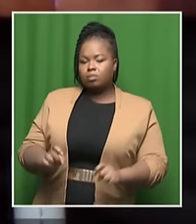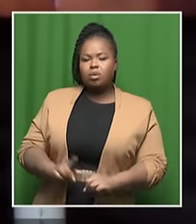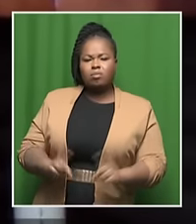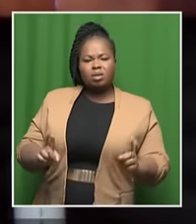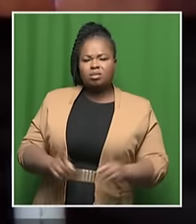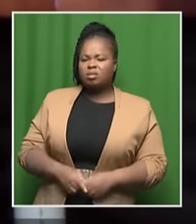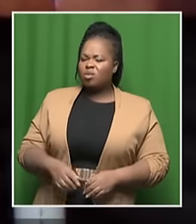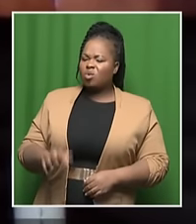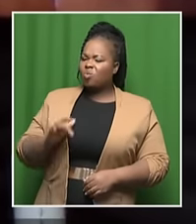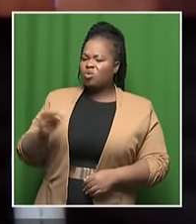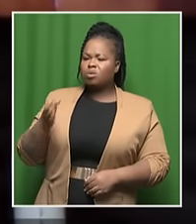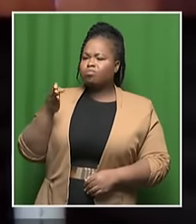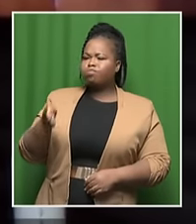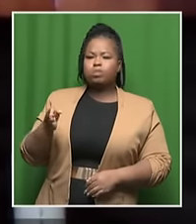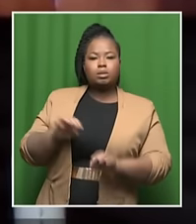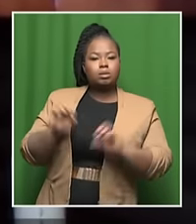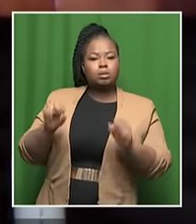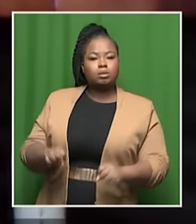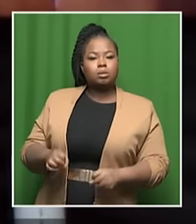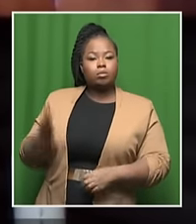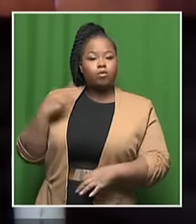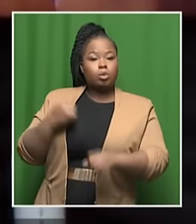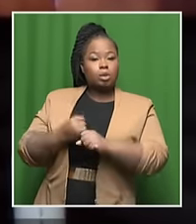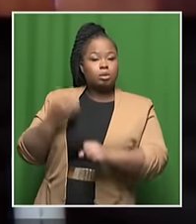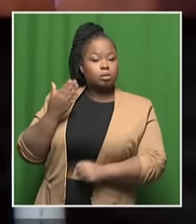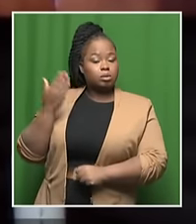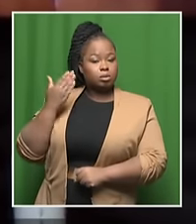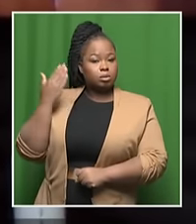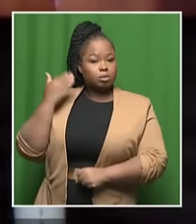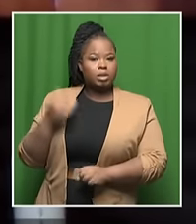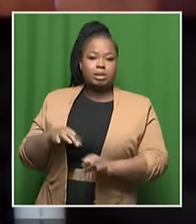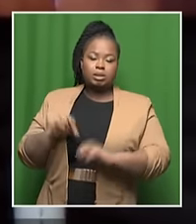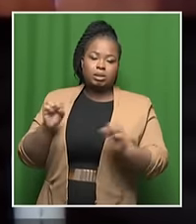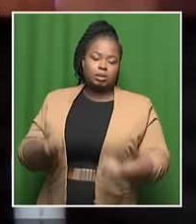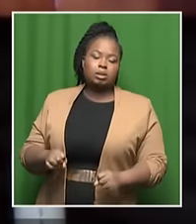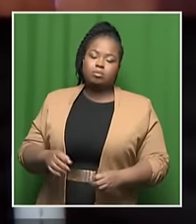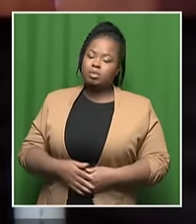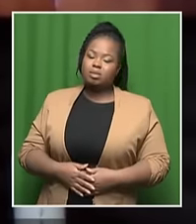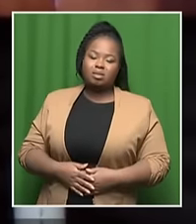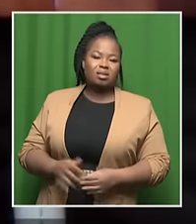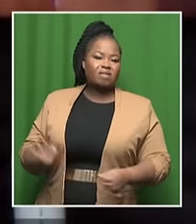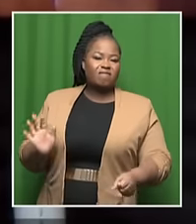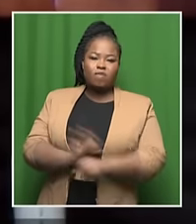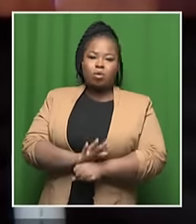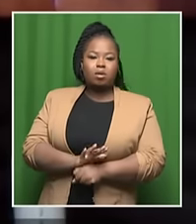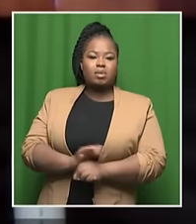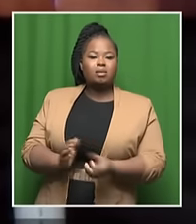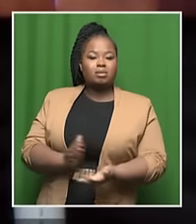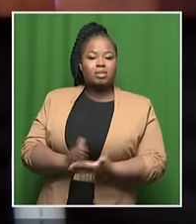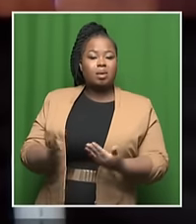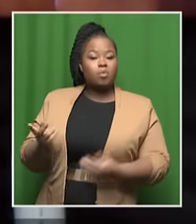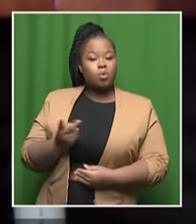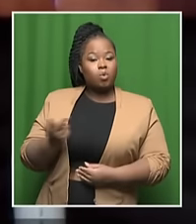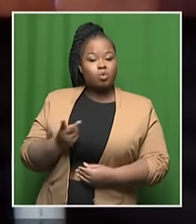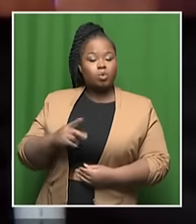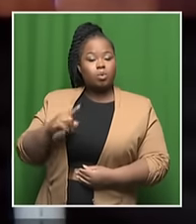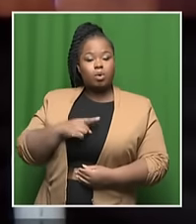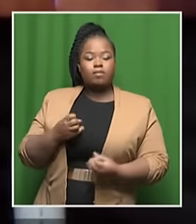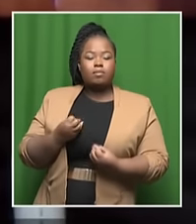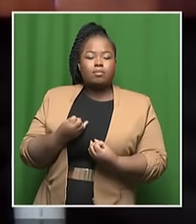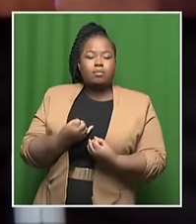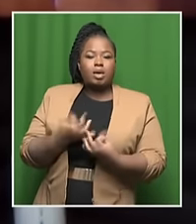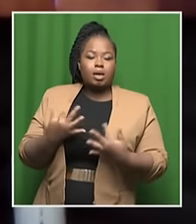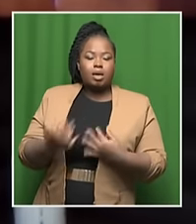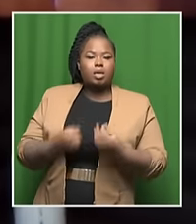have water in the system. And, in fact, over the last couple of years, the wild river system has been the fullest. I've known of it to be for many, many